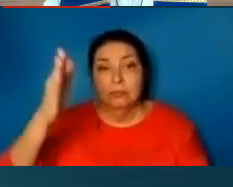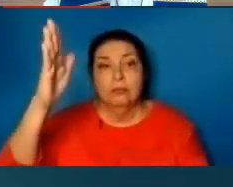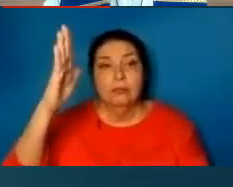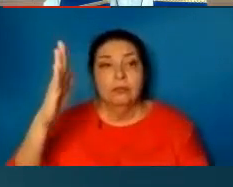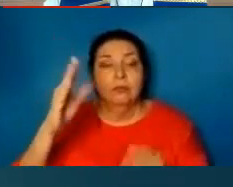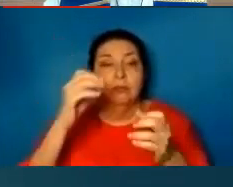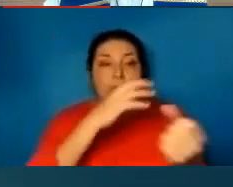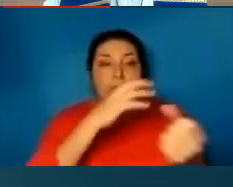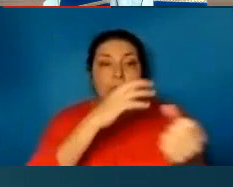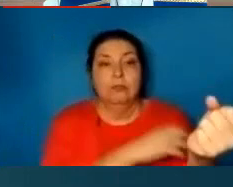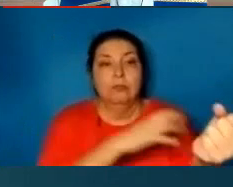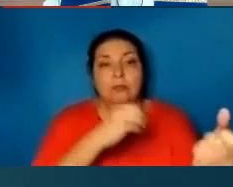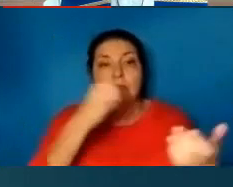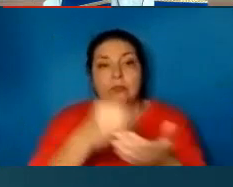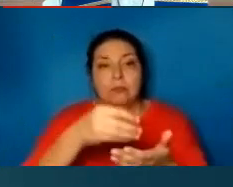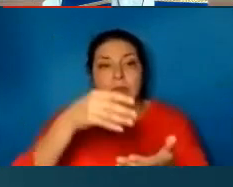Istan acha niq